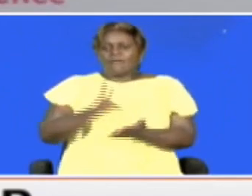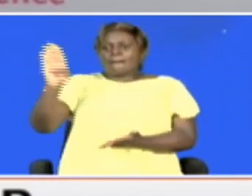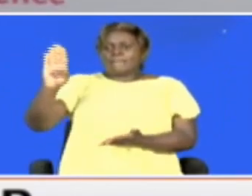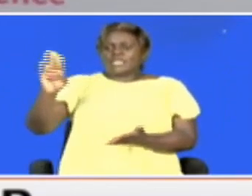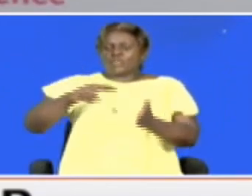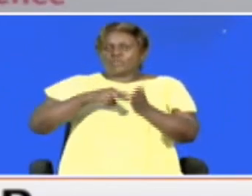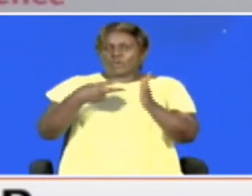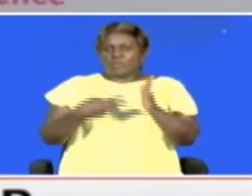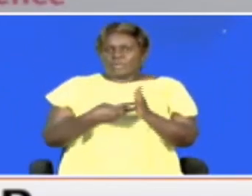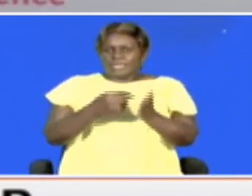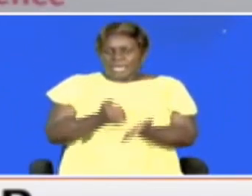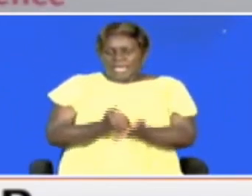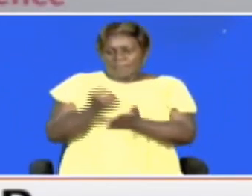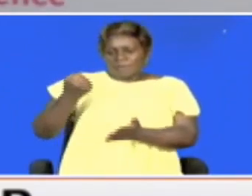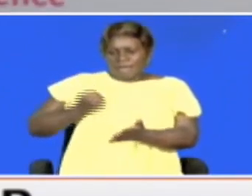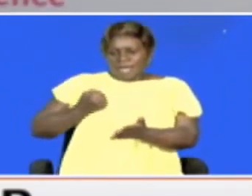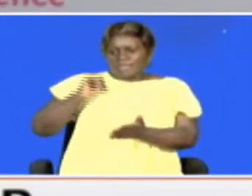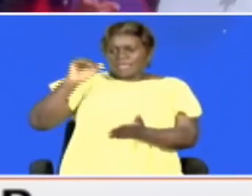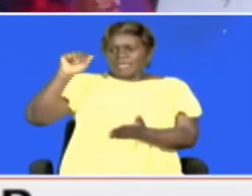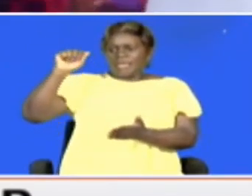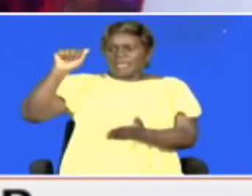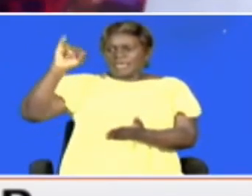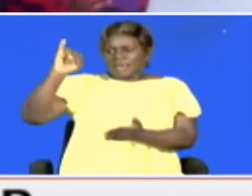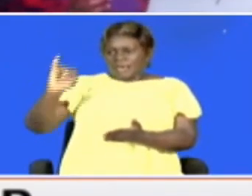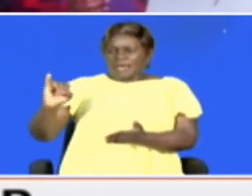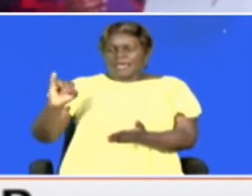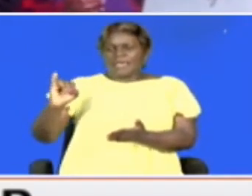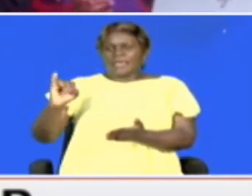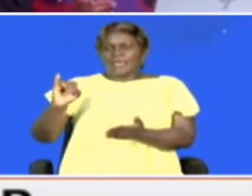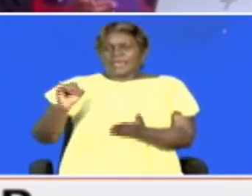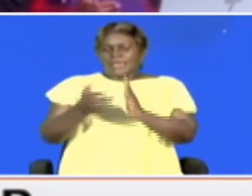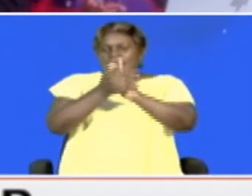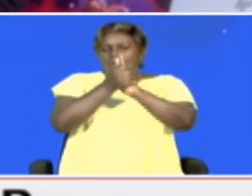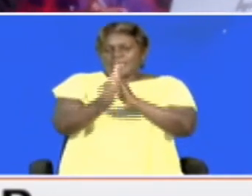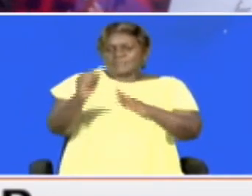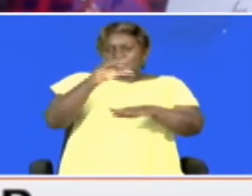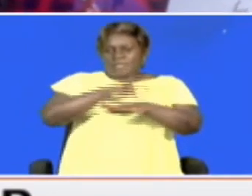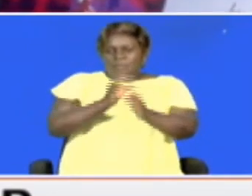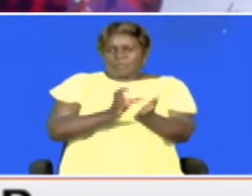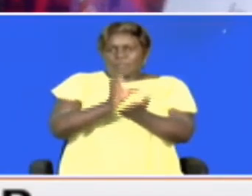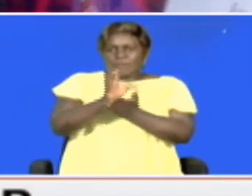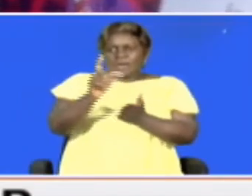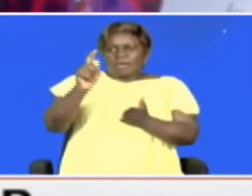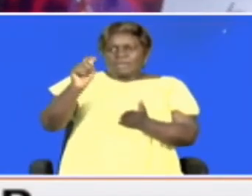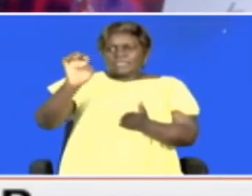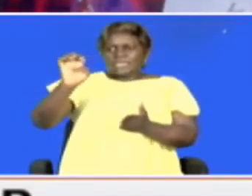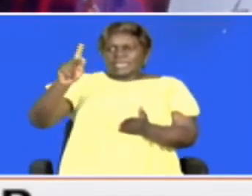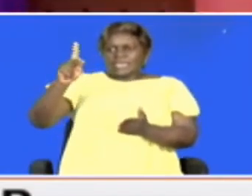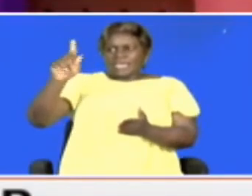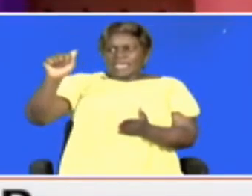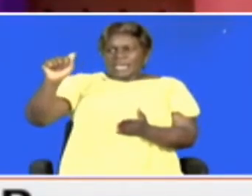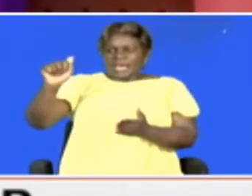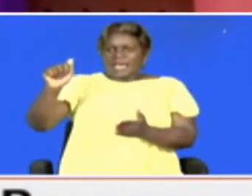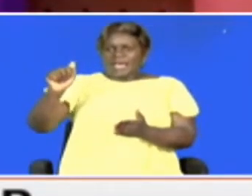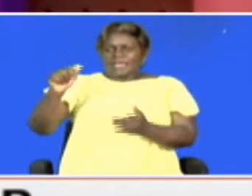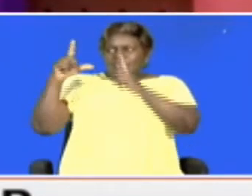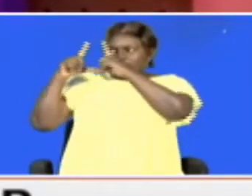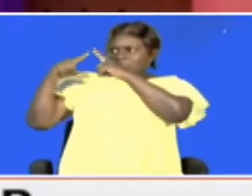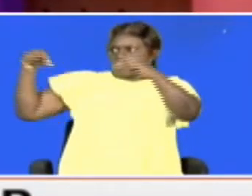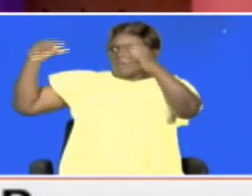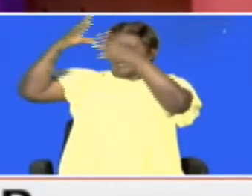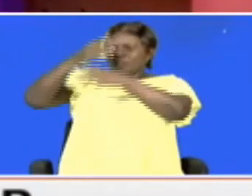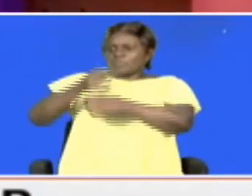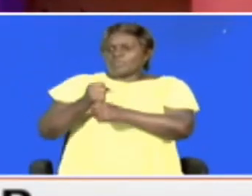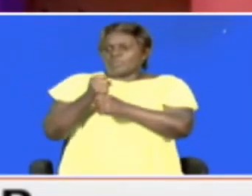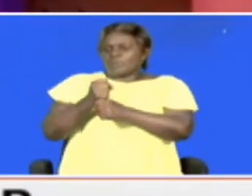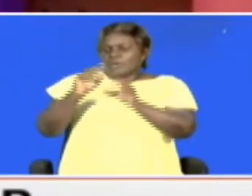project dubbed Enabling Girls in Artificial Intelligence and growing expertise is funded by Takeda Pharmaceuticals, a Japanese company which